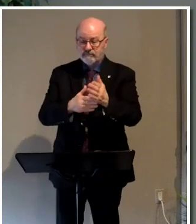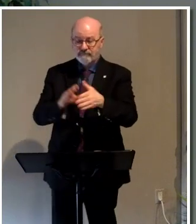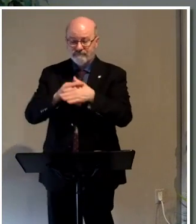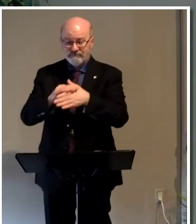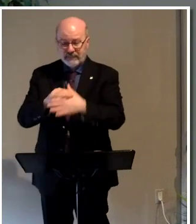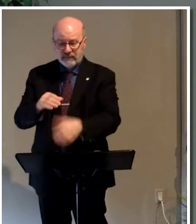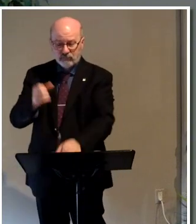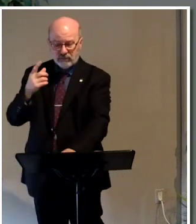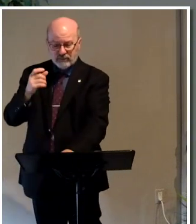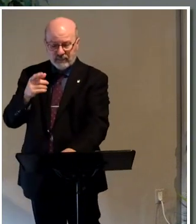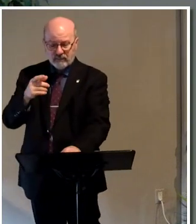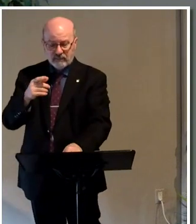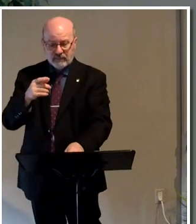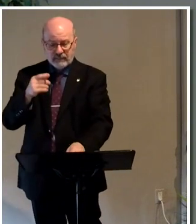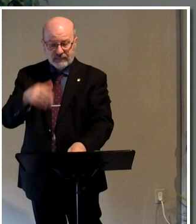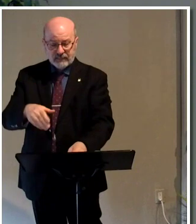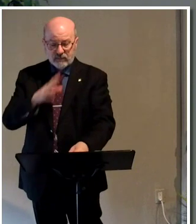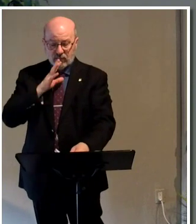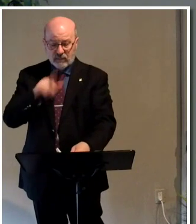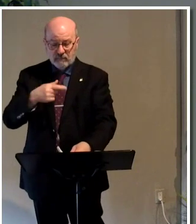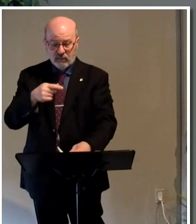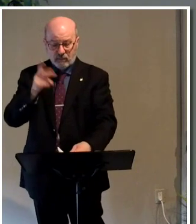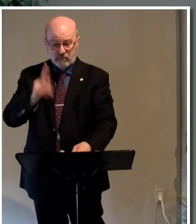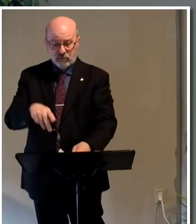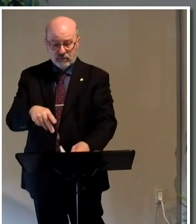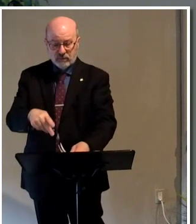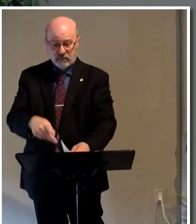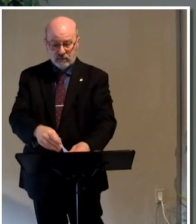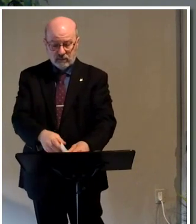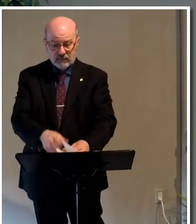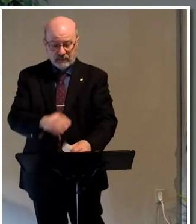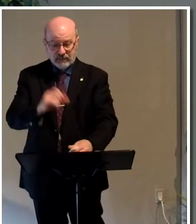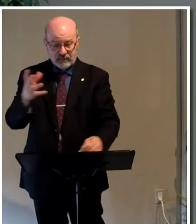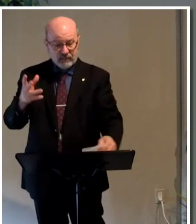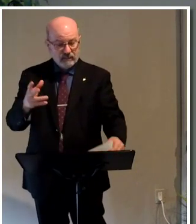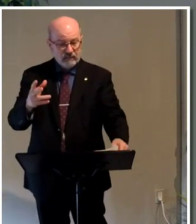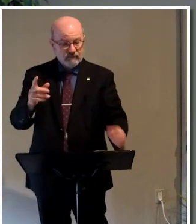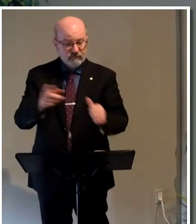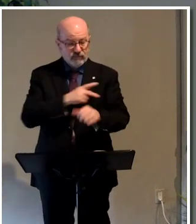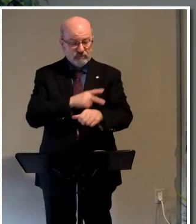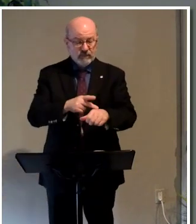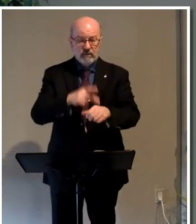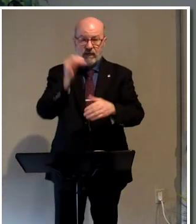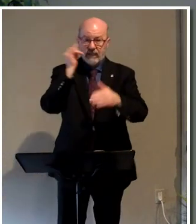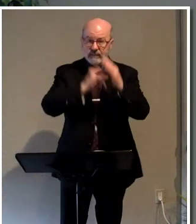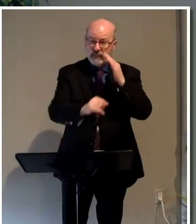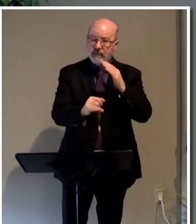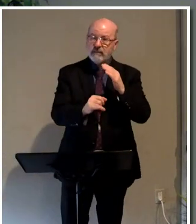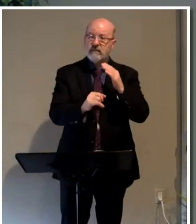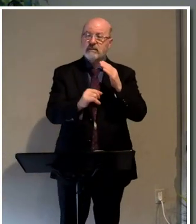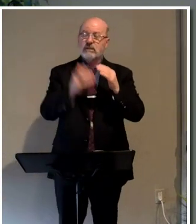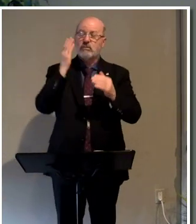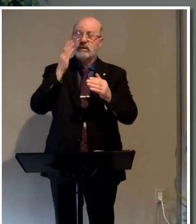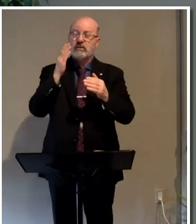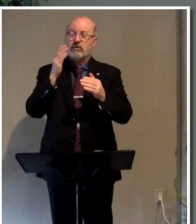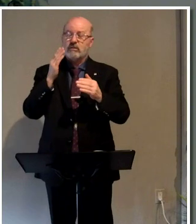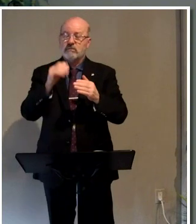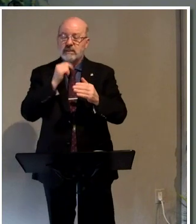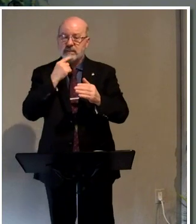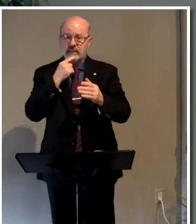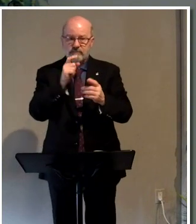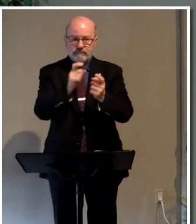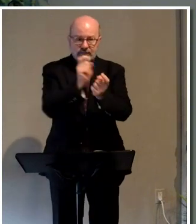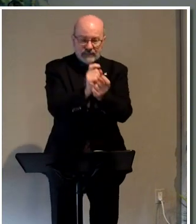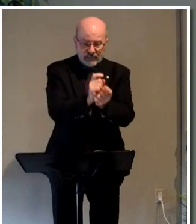here so you can understand this is referring to a person. It's quite clear in first Peter. Isaiah, we know, but he doesn't say